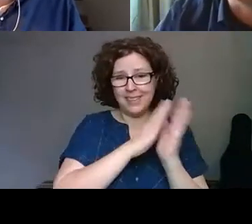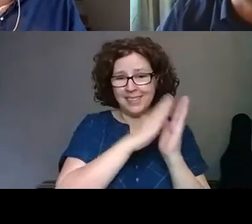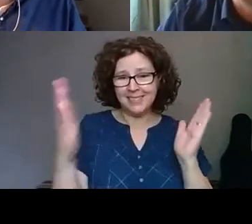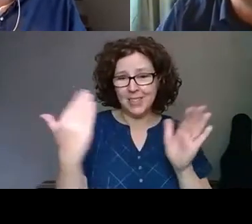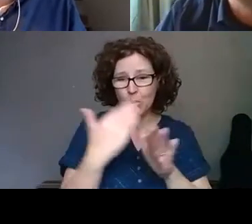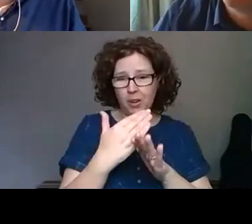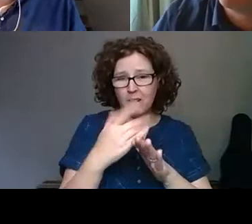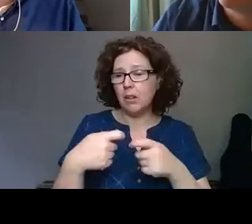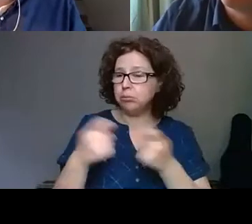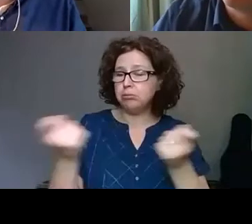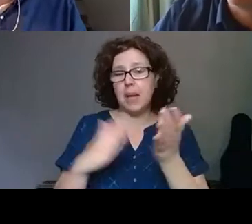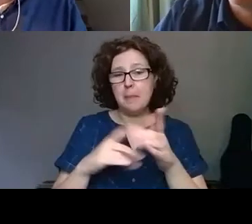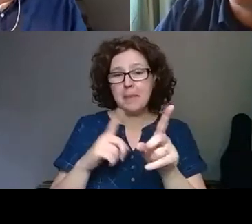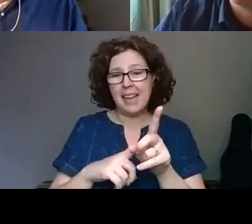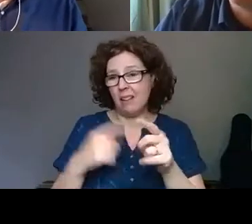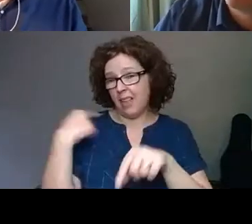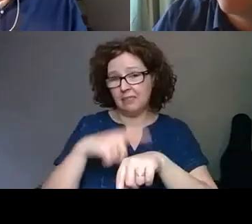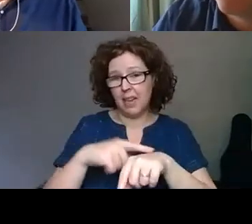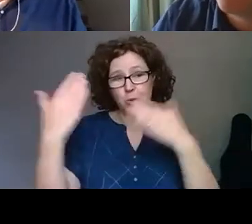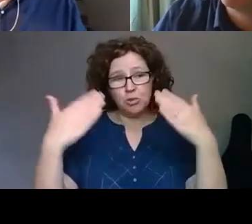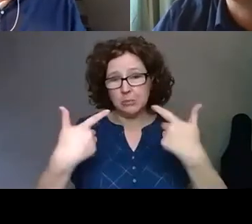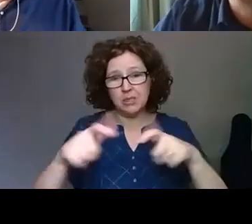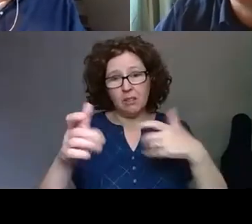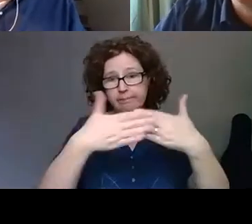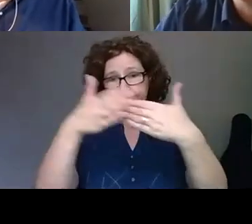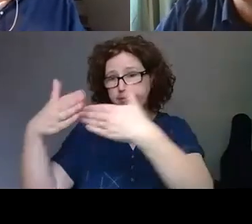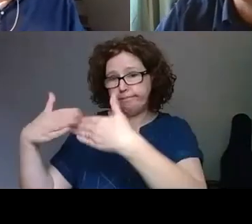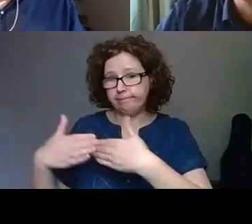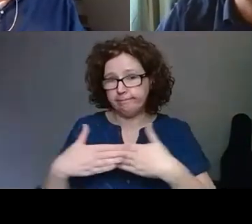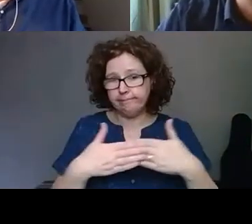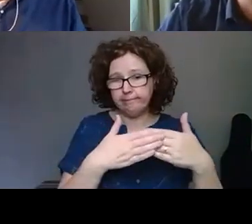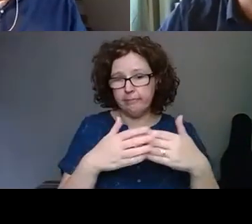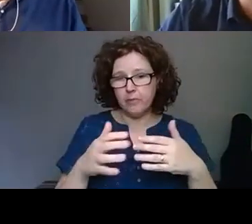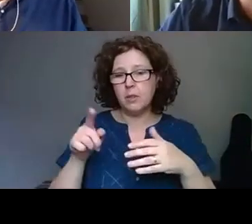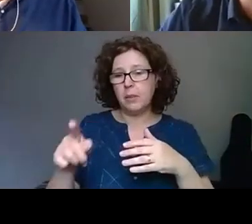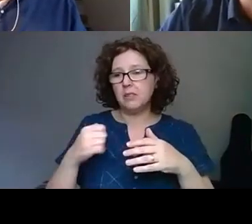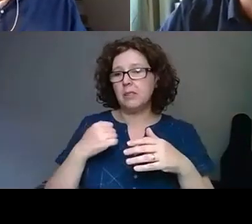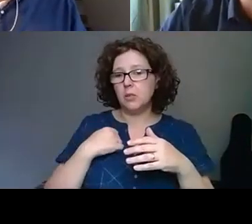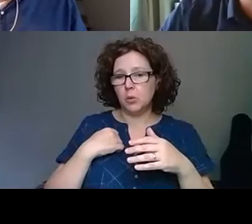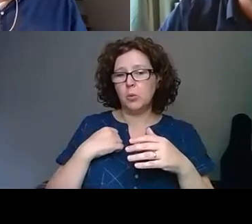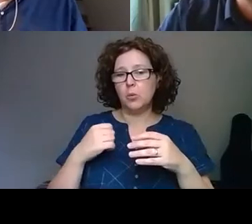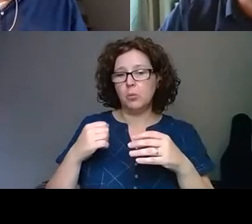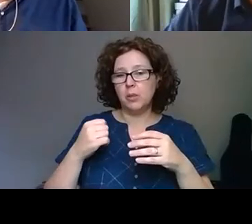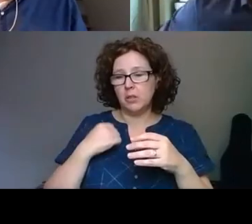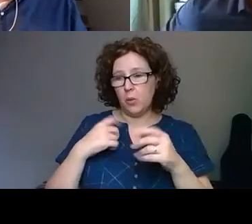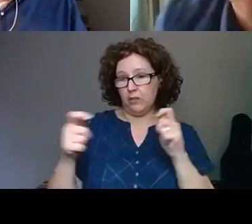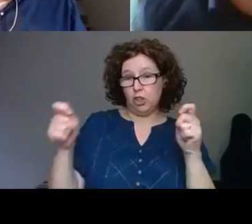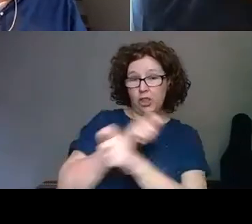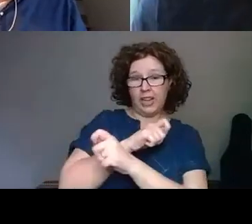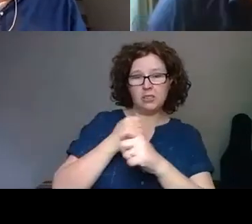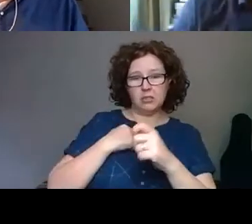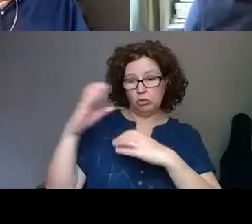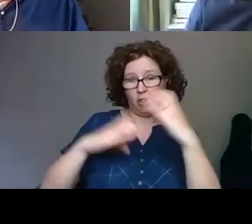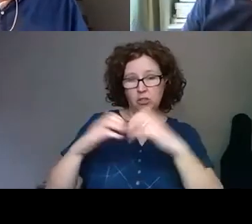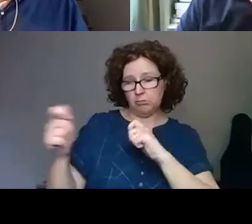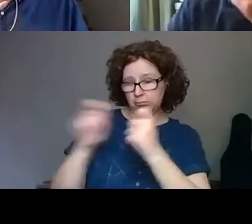Nikita, the website space been rewritten and restructured to function as an active archive and it was